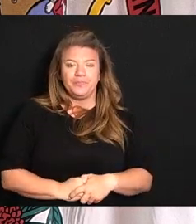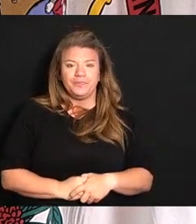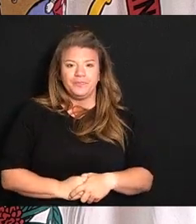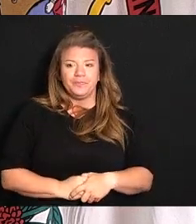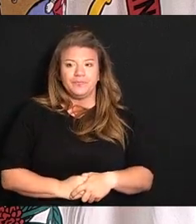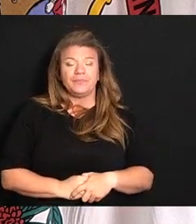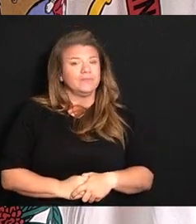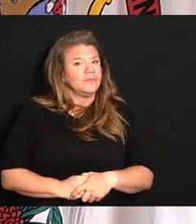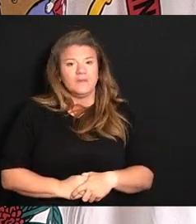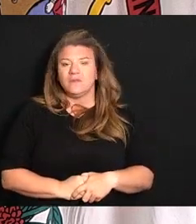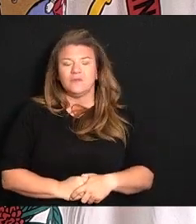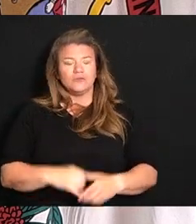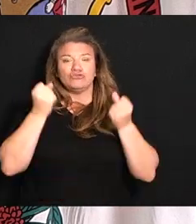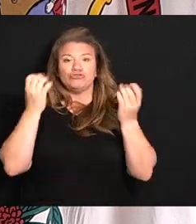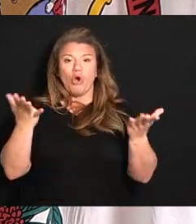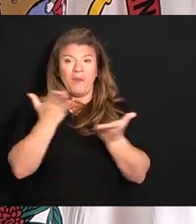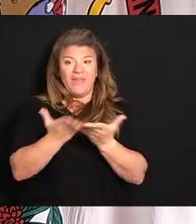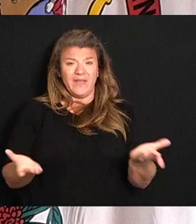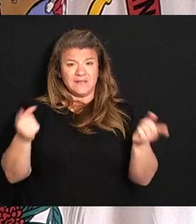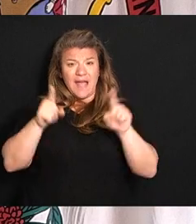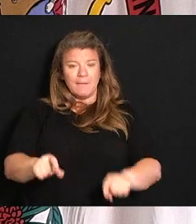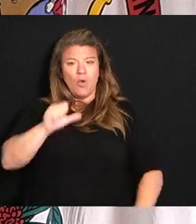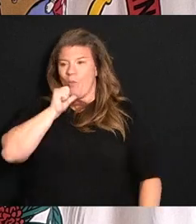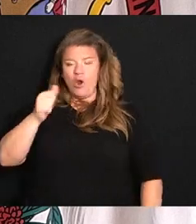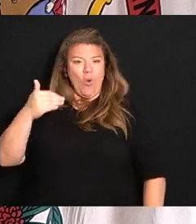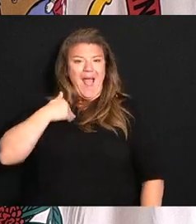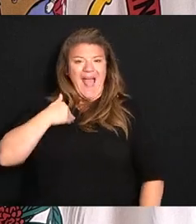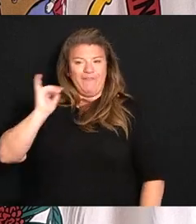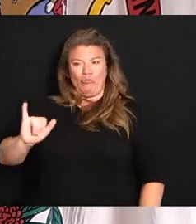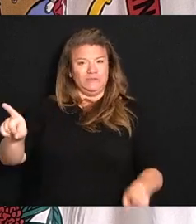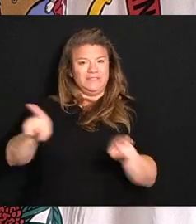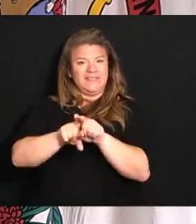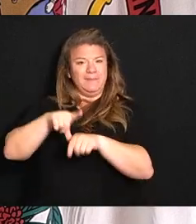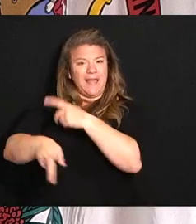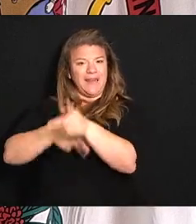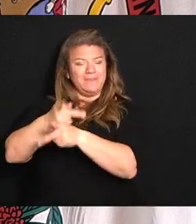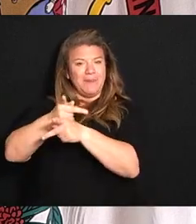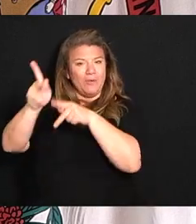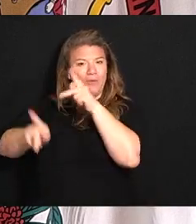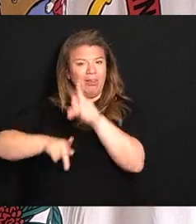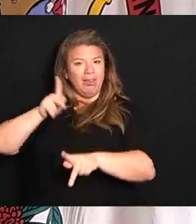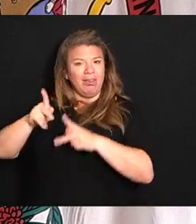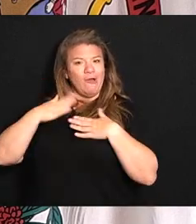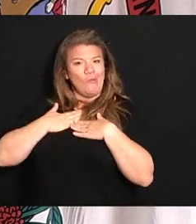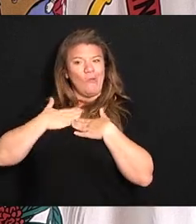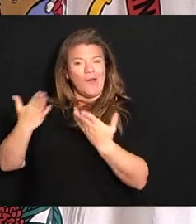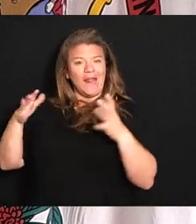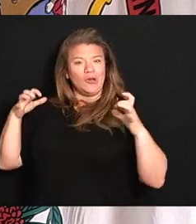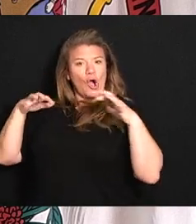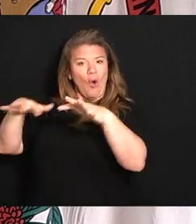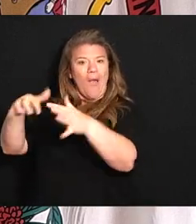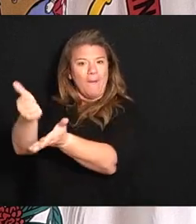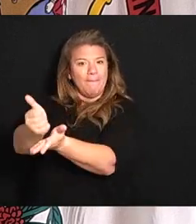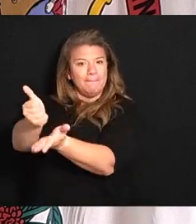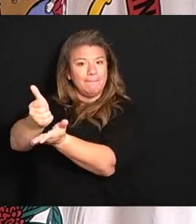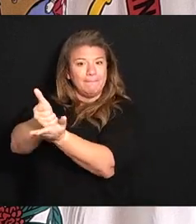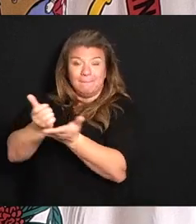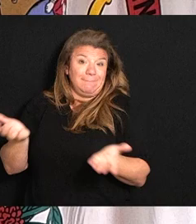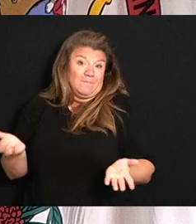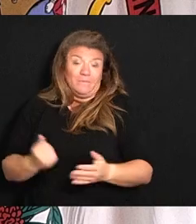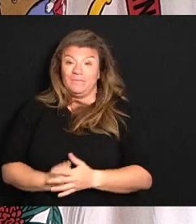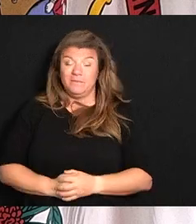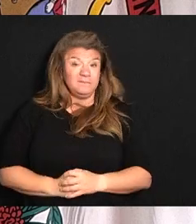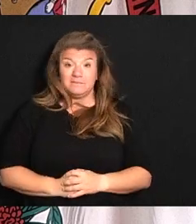so many instances now we don't have people that are willing to run to that fire. You know, we are